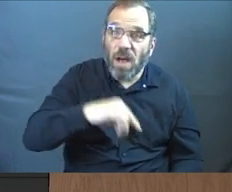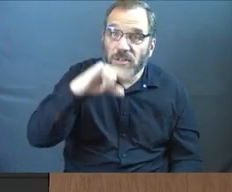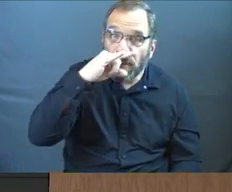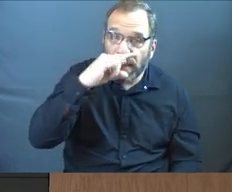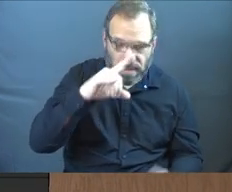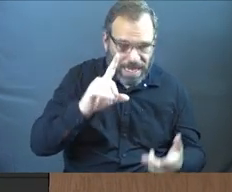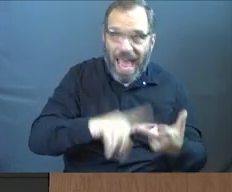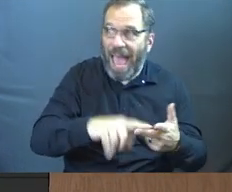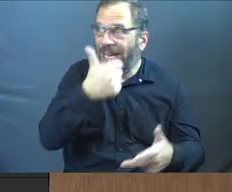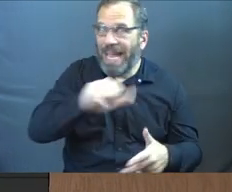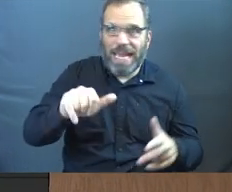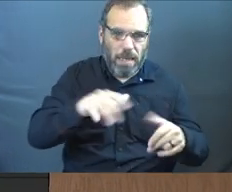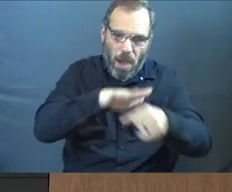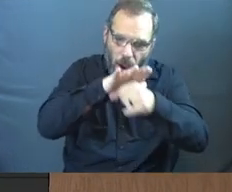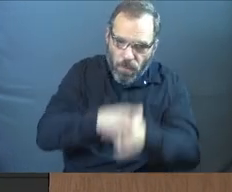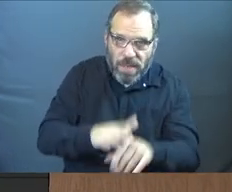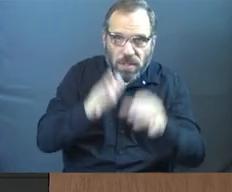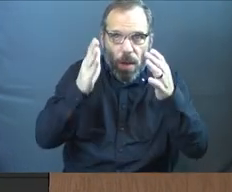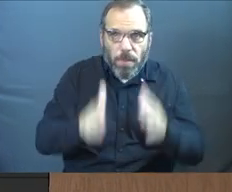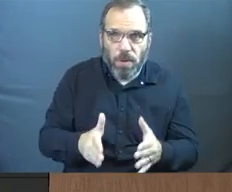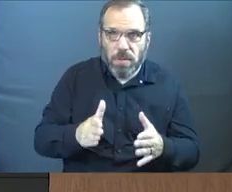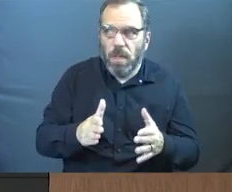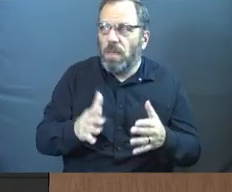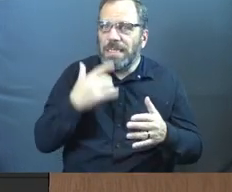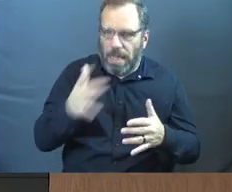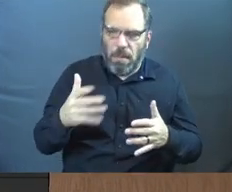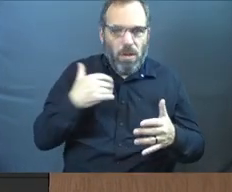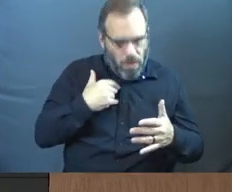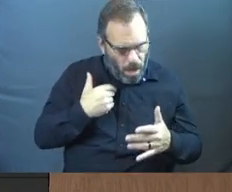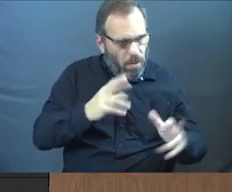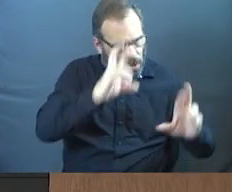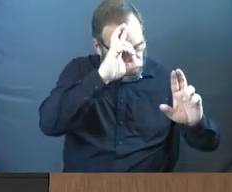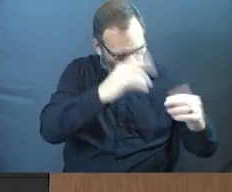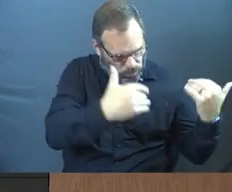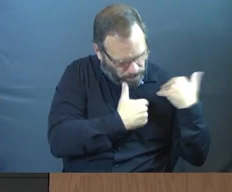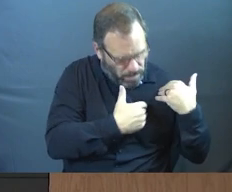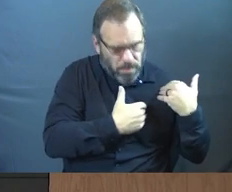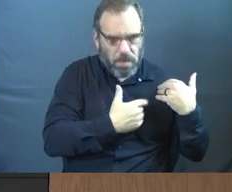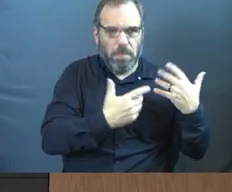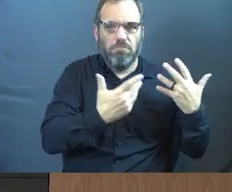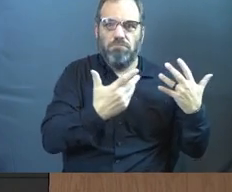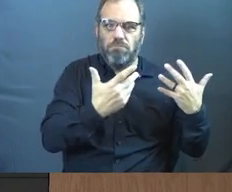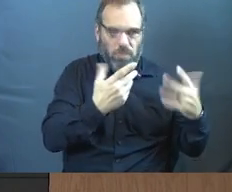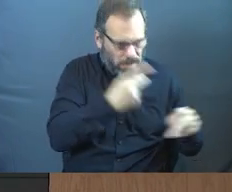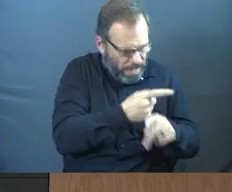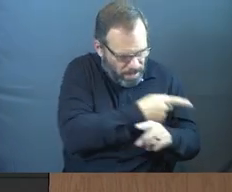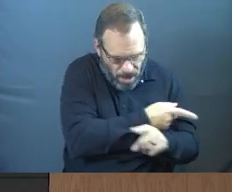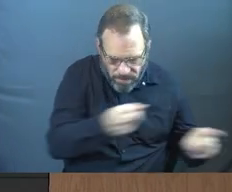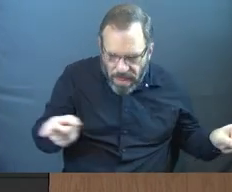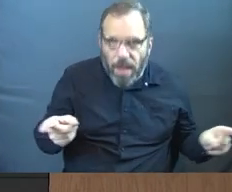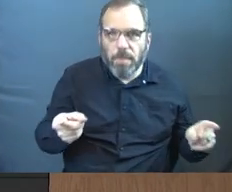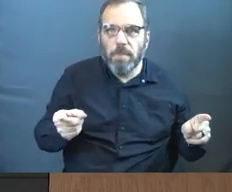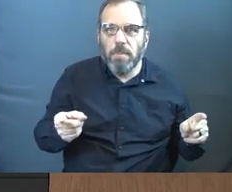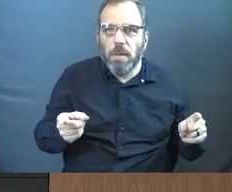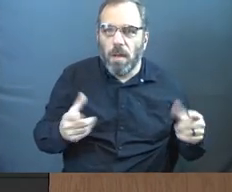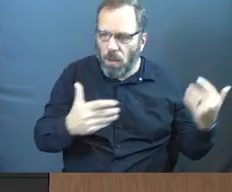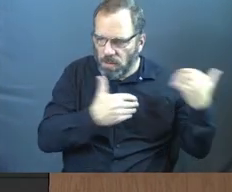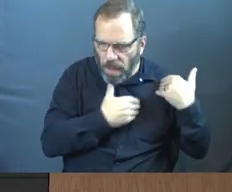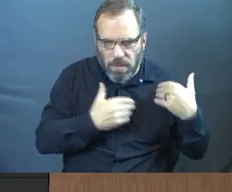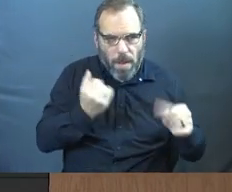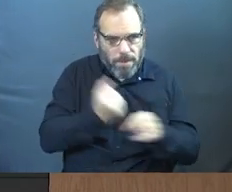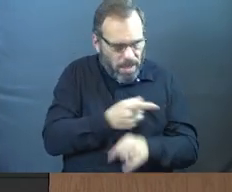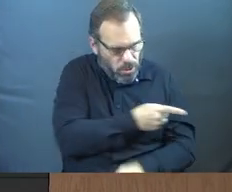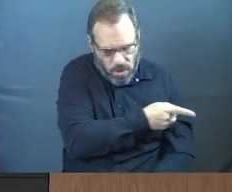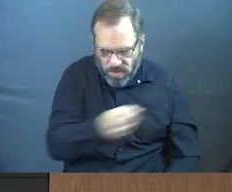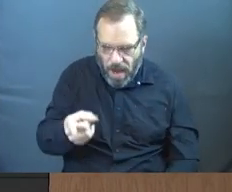system, and any kind of oppressed person at all. And said, should feel a responsibility for them. We should feel a responsibility for making